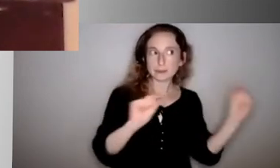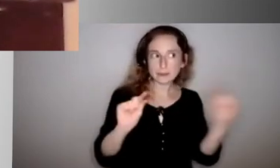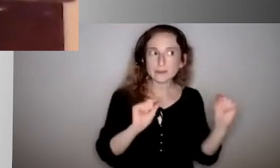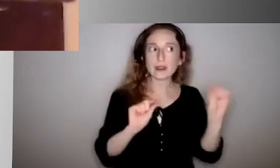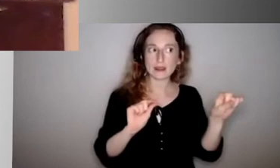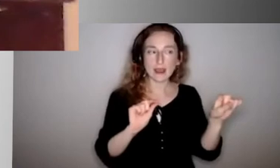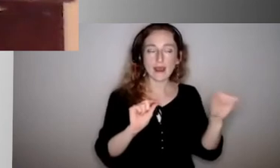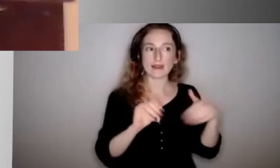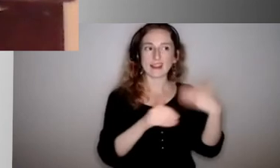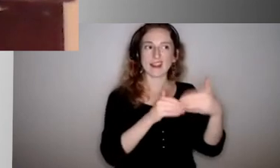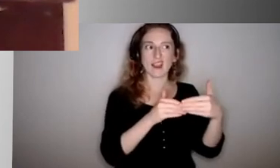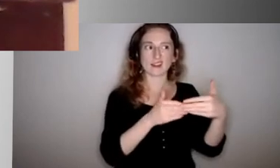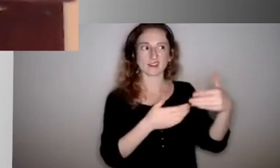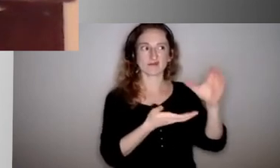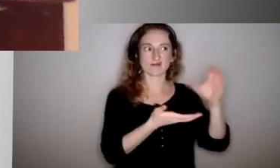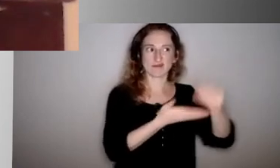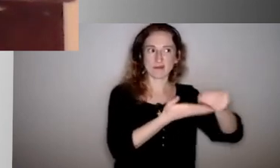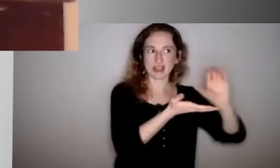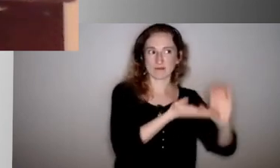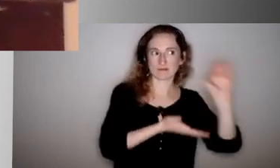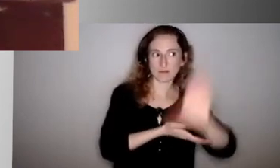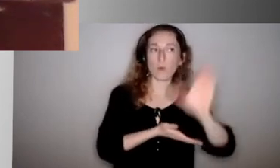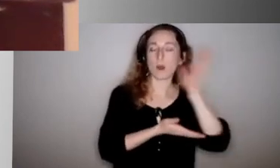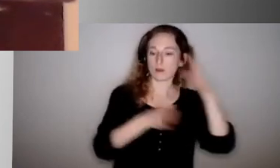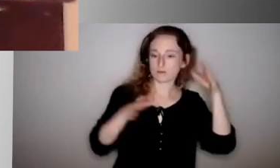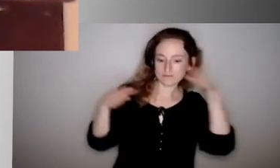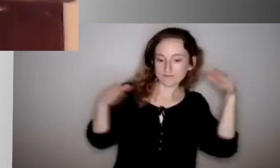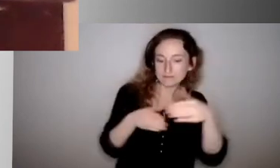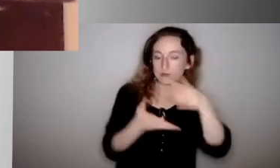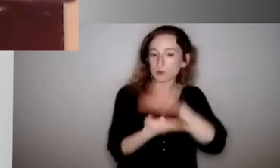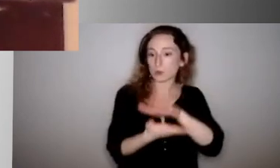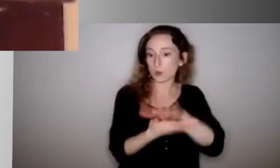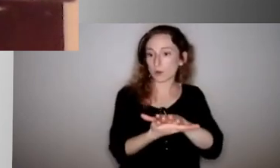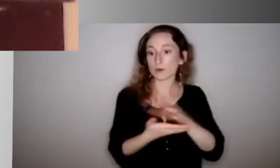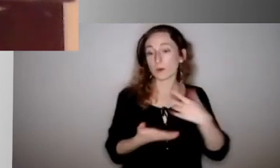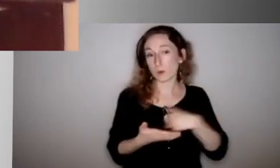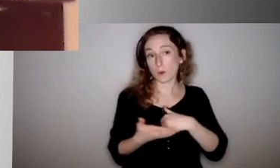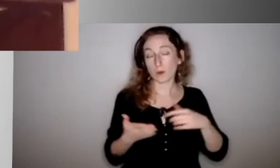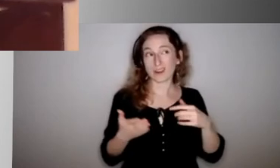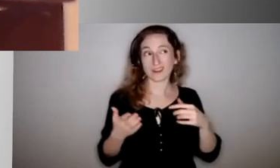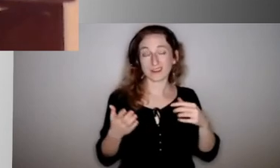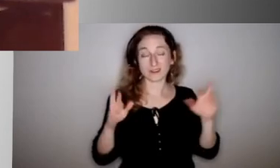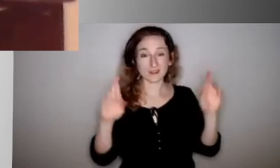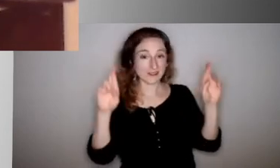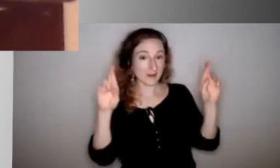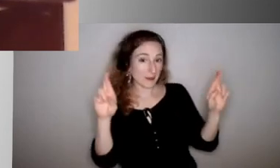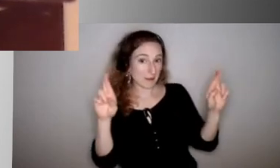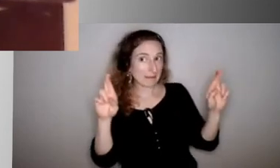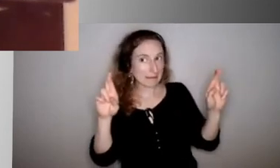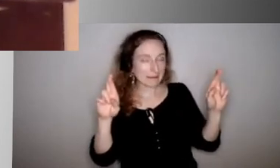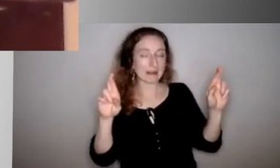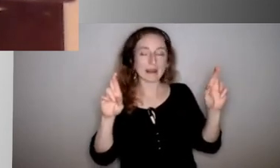governments to distribute. We hope is a terrible strategy, but I will tell you, as we've looked at